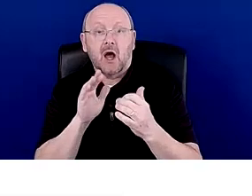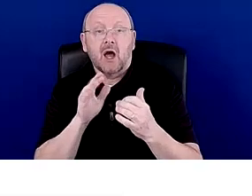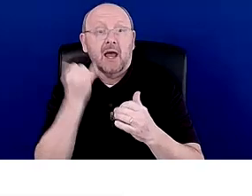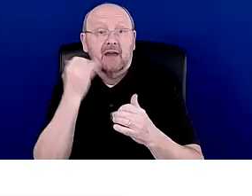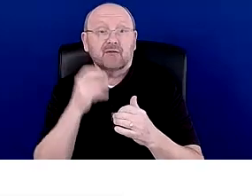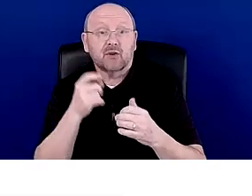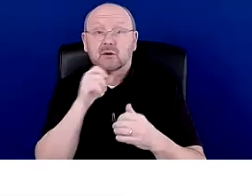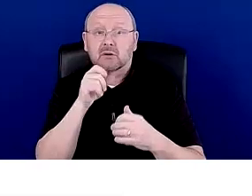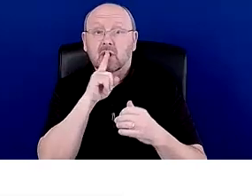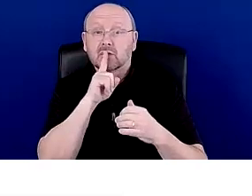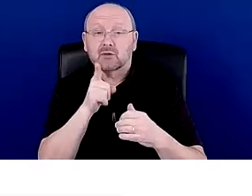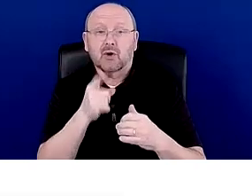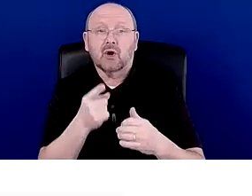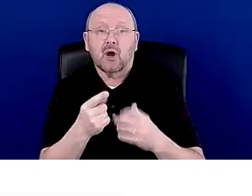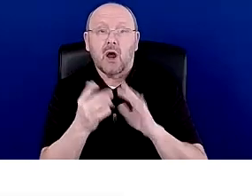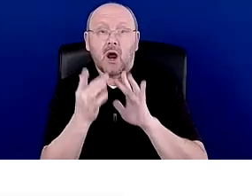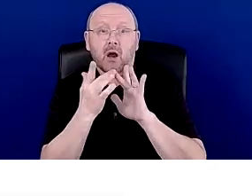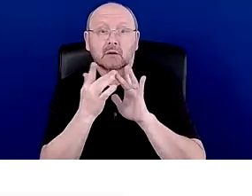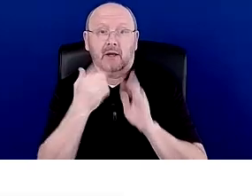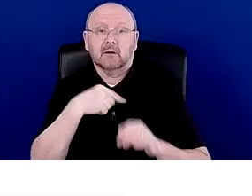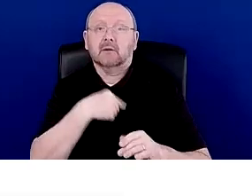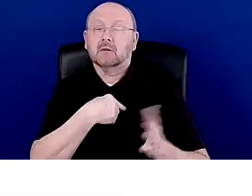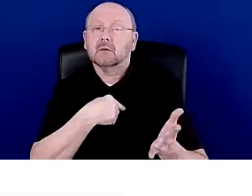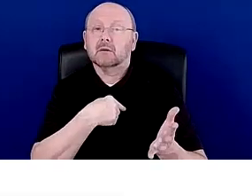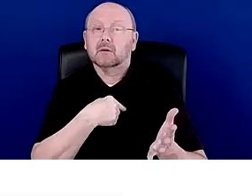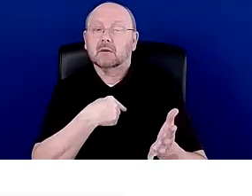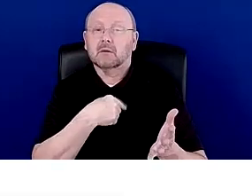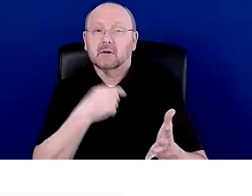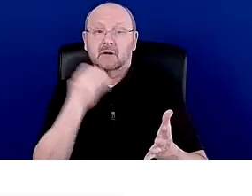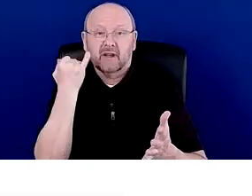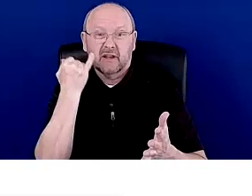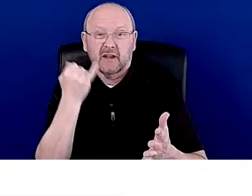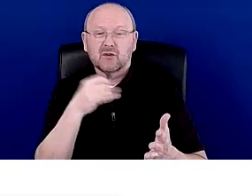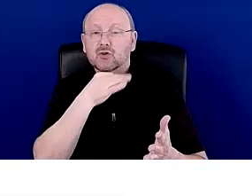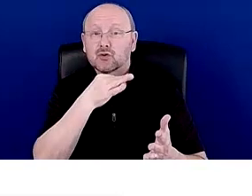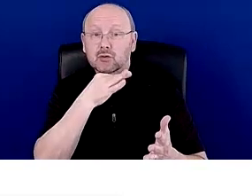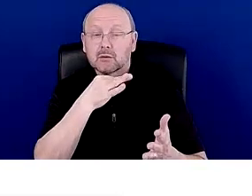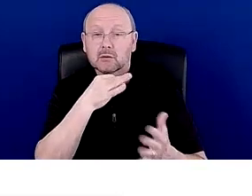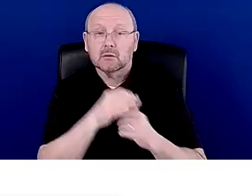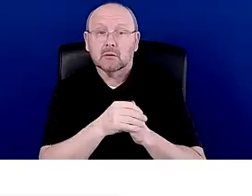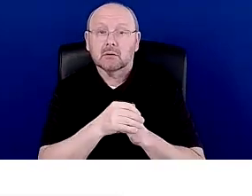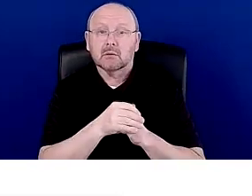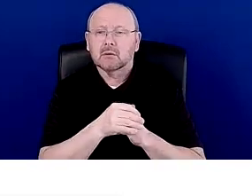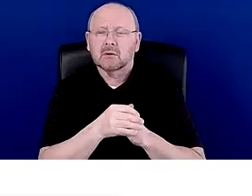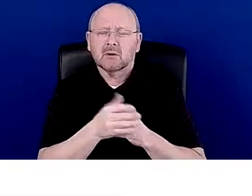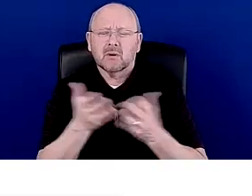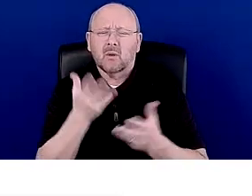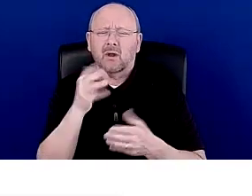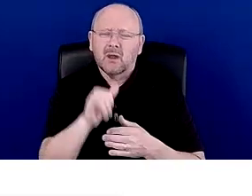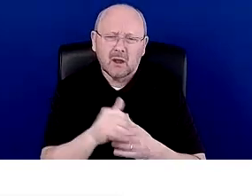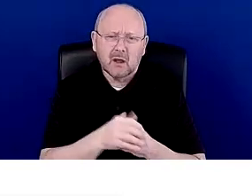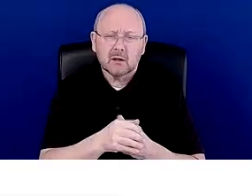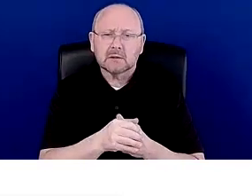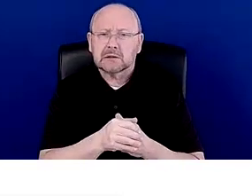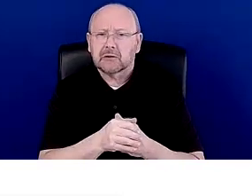use that anymore. Okay. Um, but just, just if you're just curious, you know, like, Hey, what is this? What do you like,